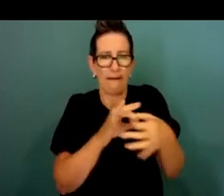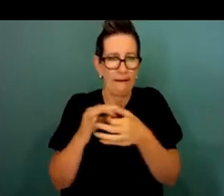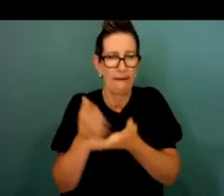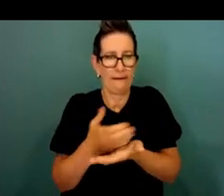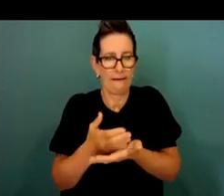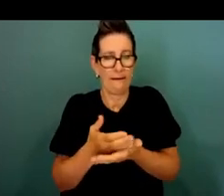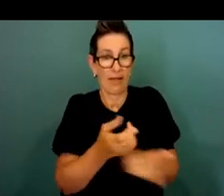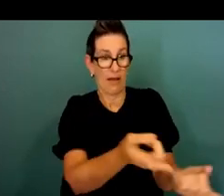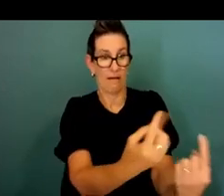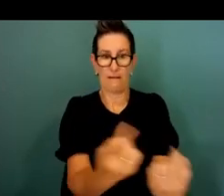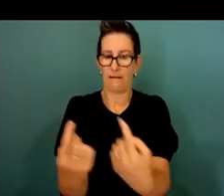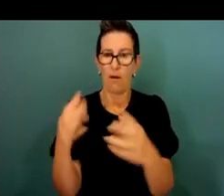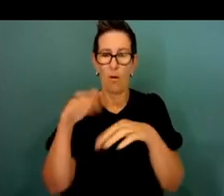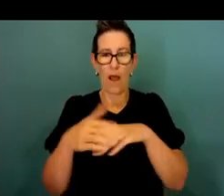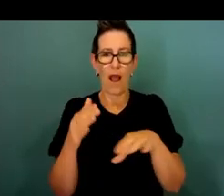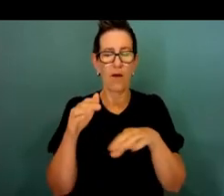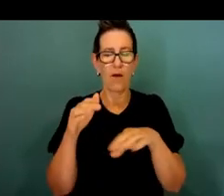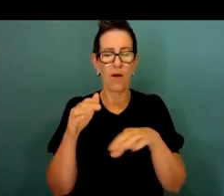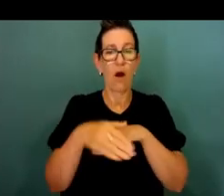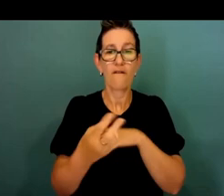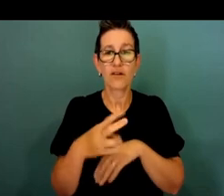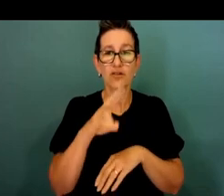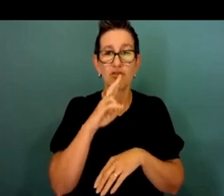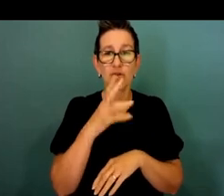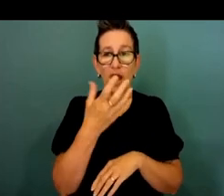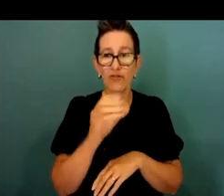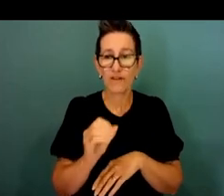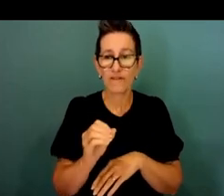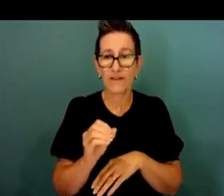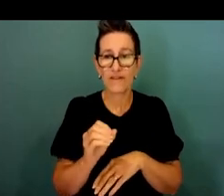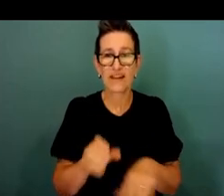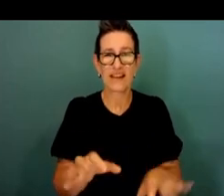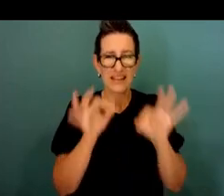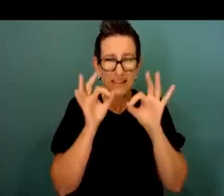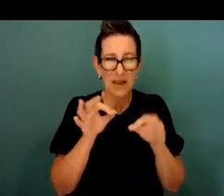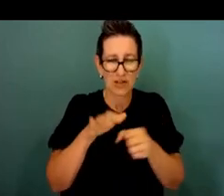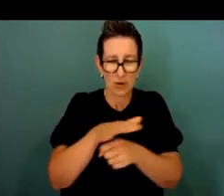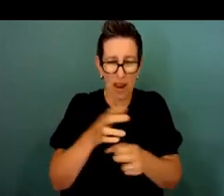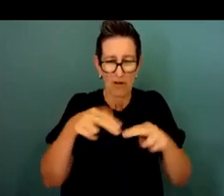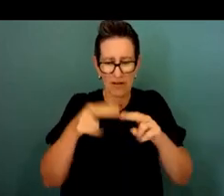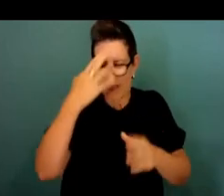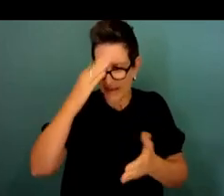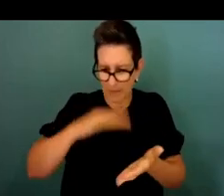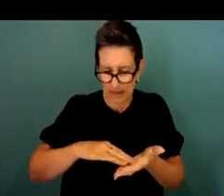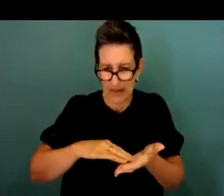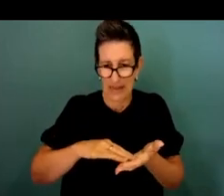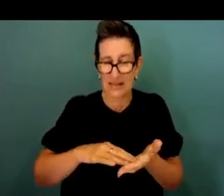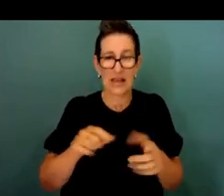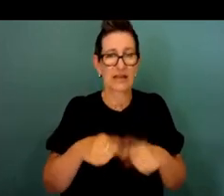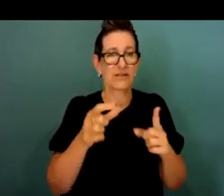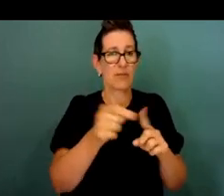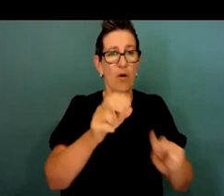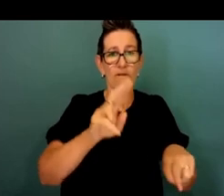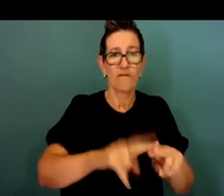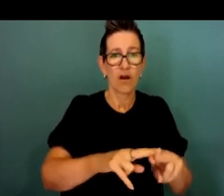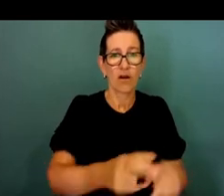We've got over 250 identified areas of specialist expertise that portfolios say, we're happy to share, whether it's kind